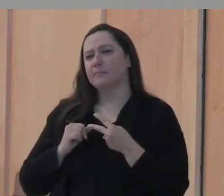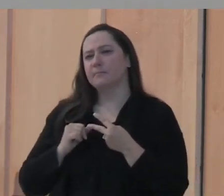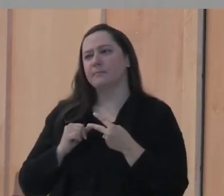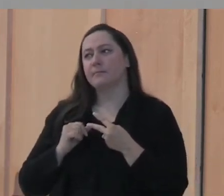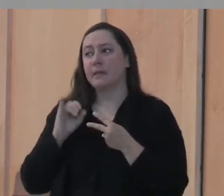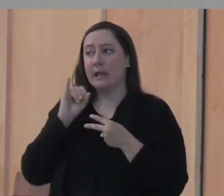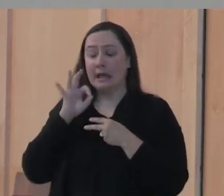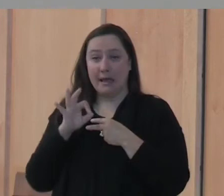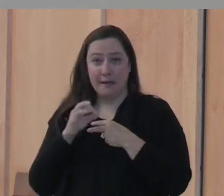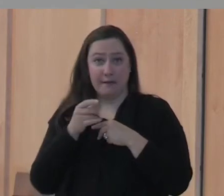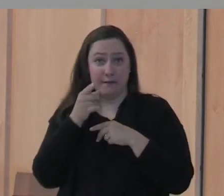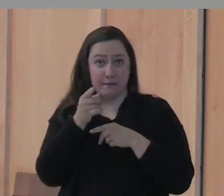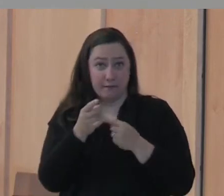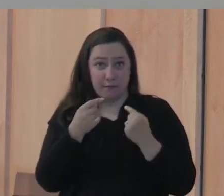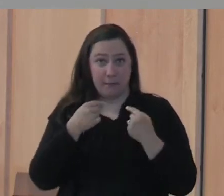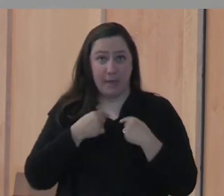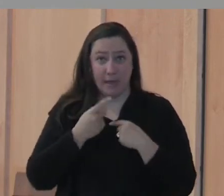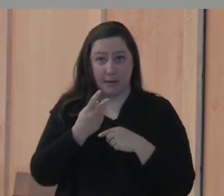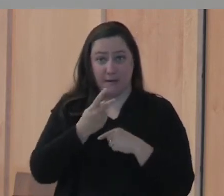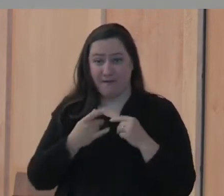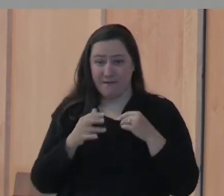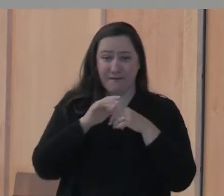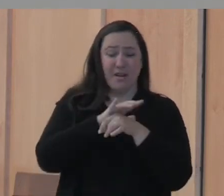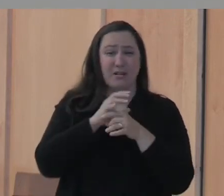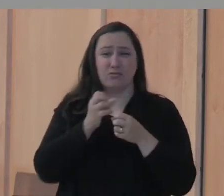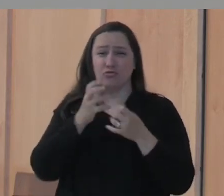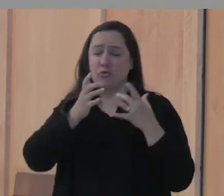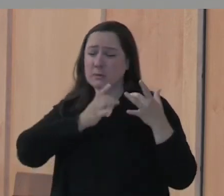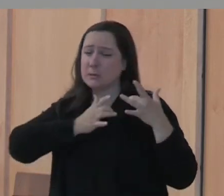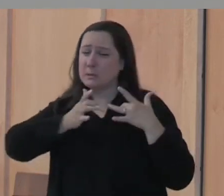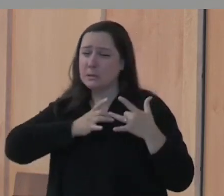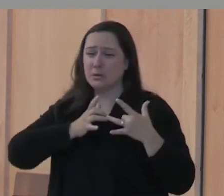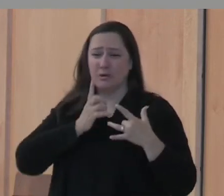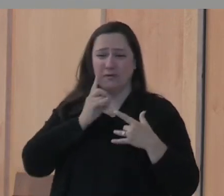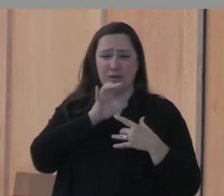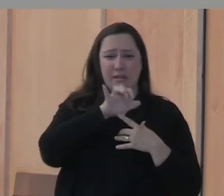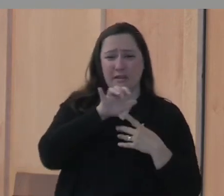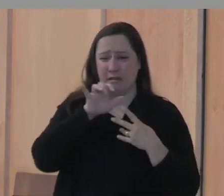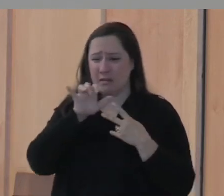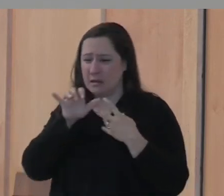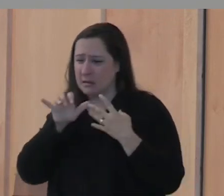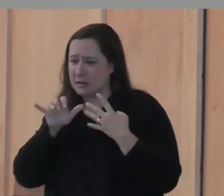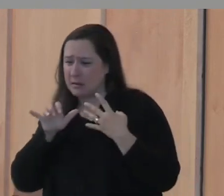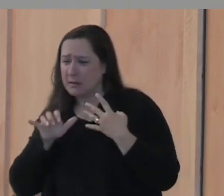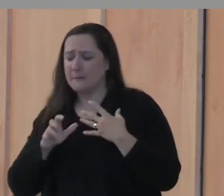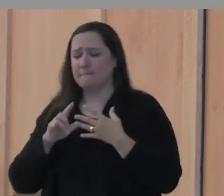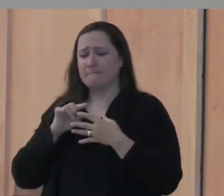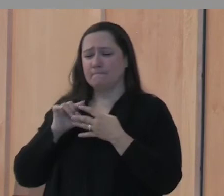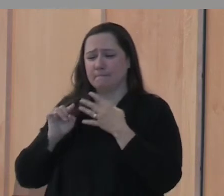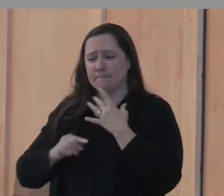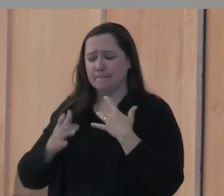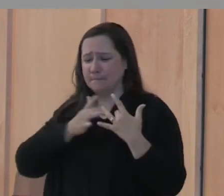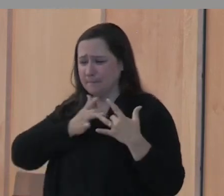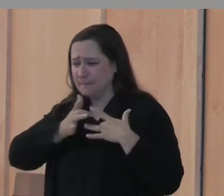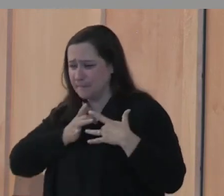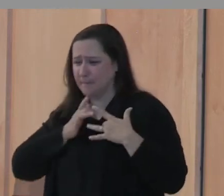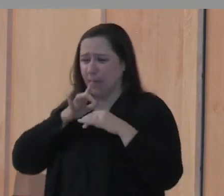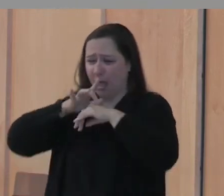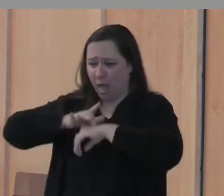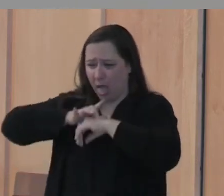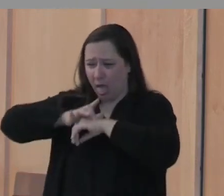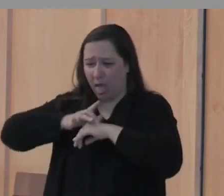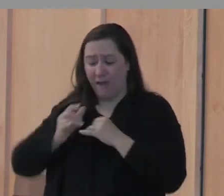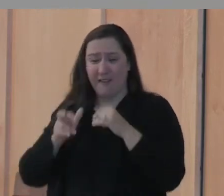If you and I are filled with so many worries about this and that, how much can't that fill up your whole